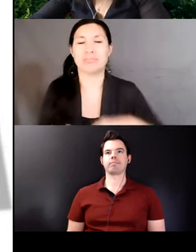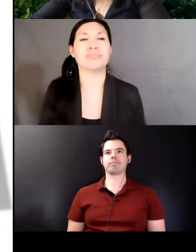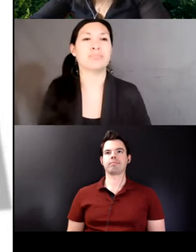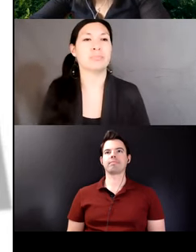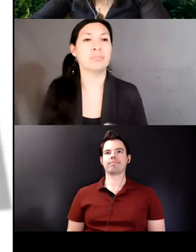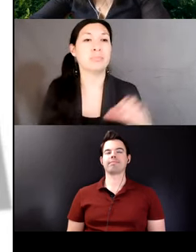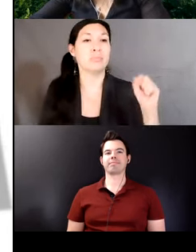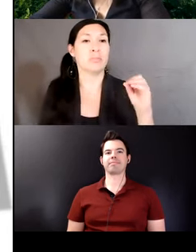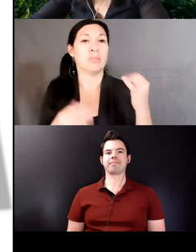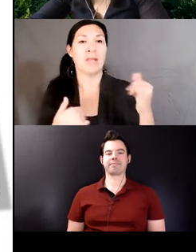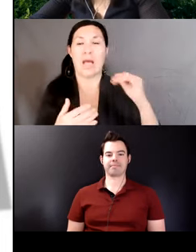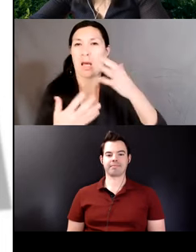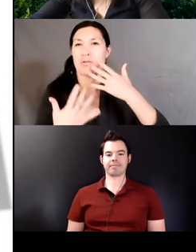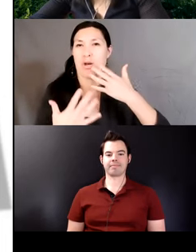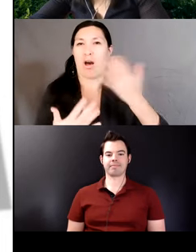up in a song.